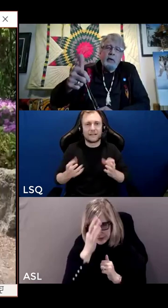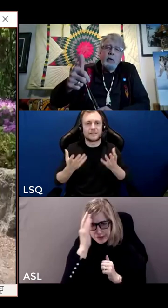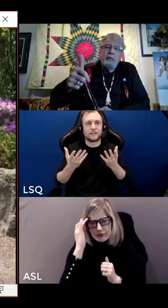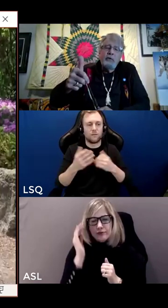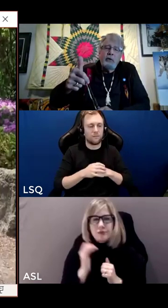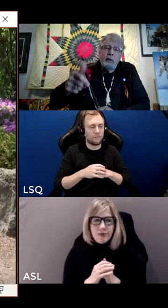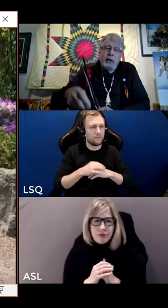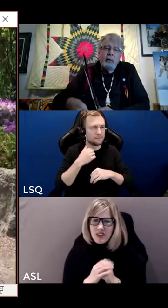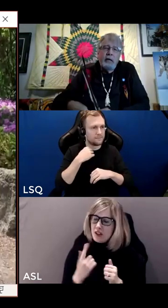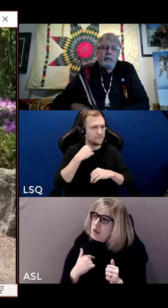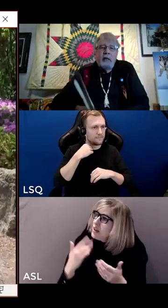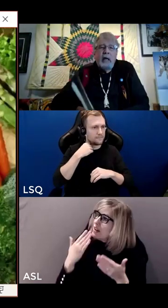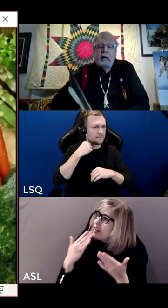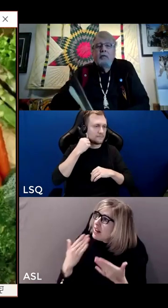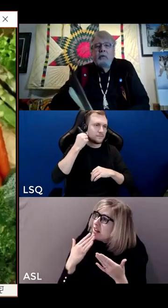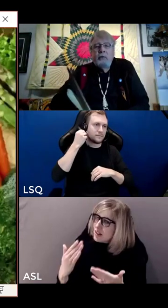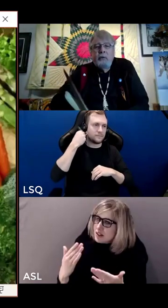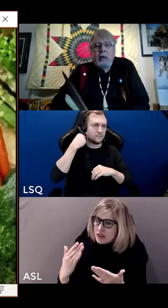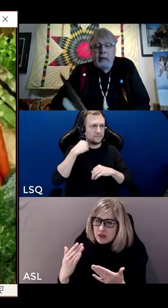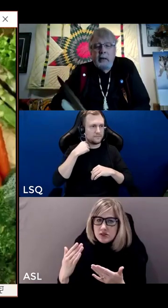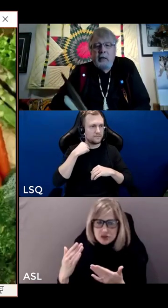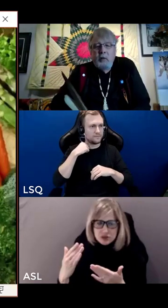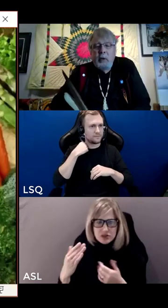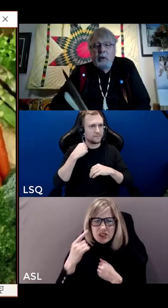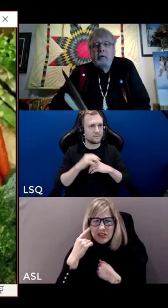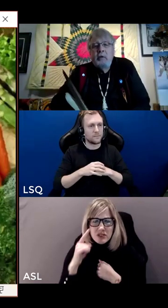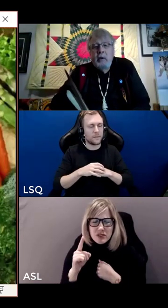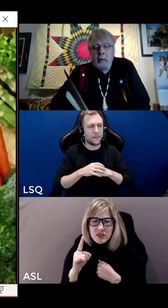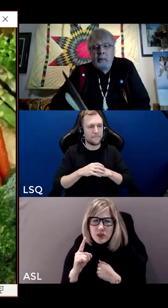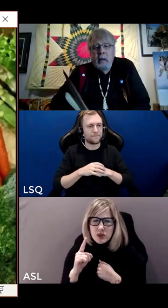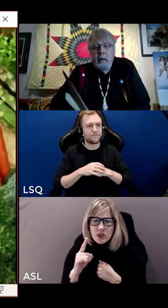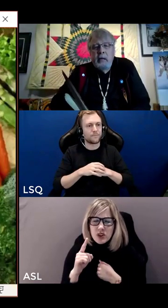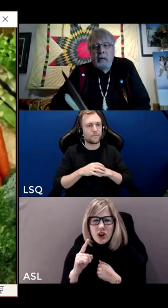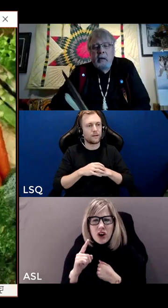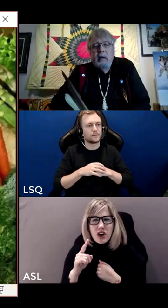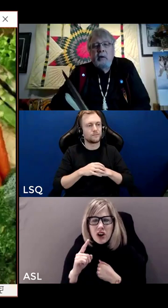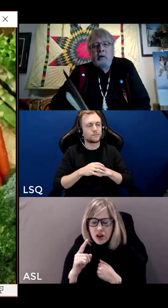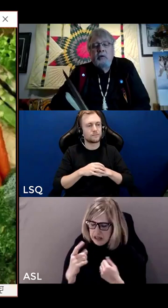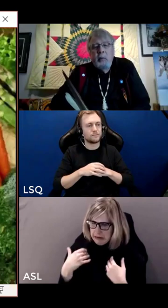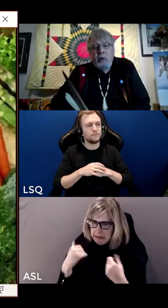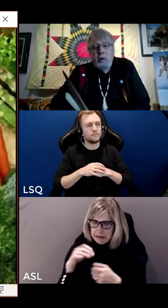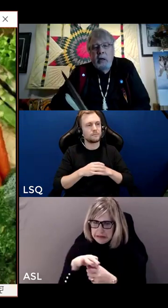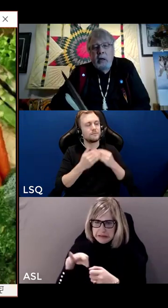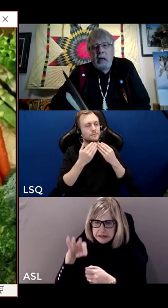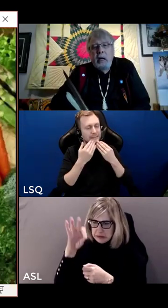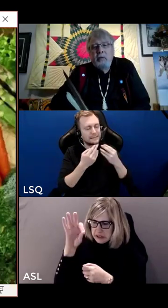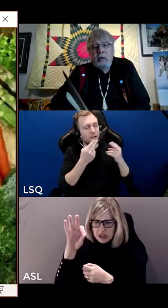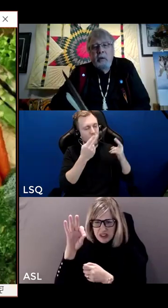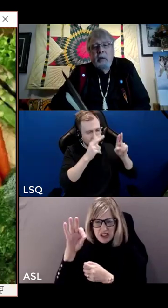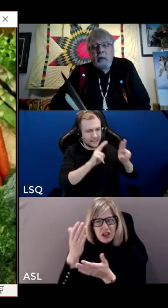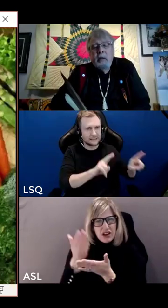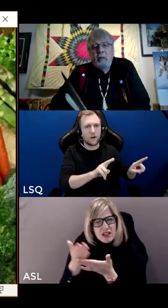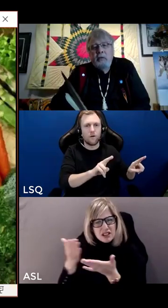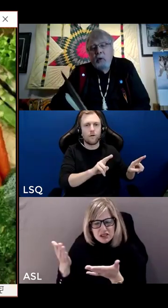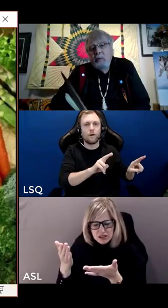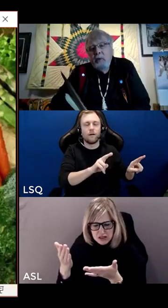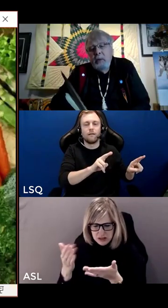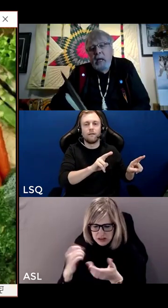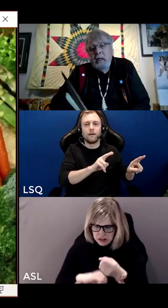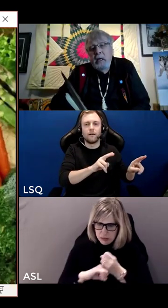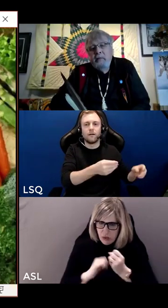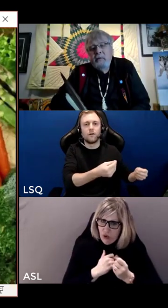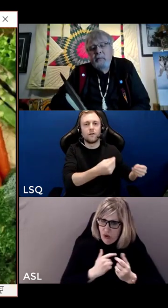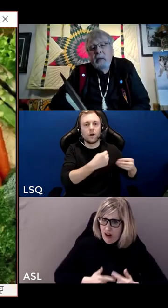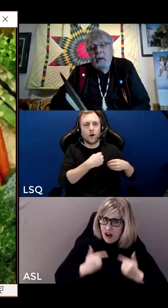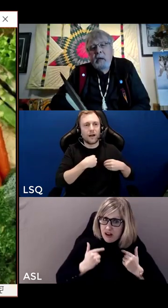We're grateful and we give thanks for the healing spirits that continue to support our lives in the form of